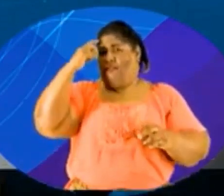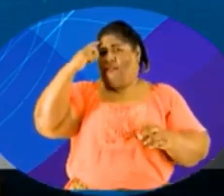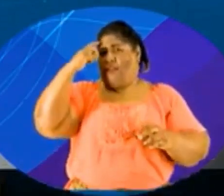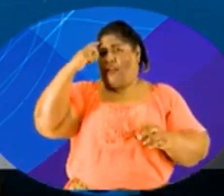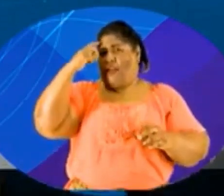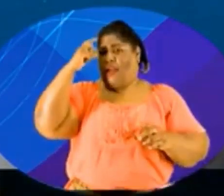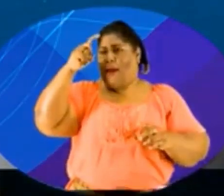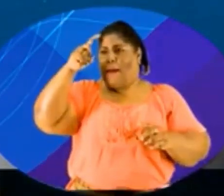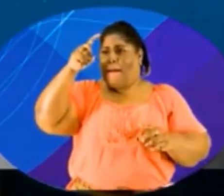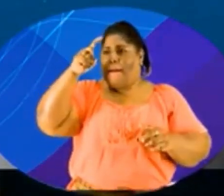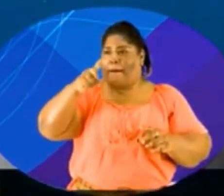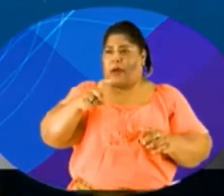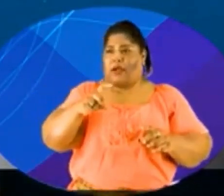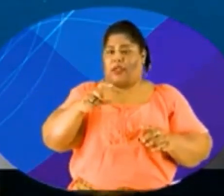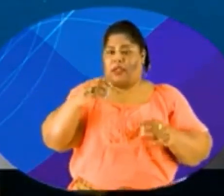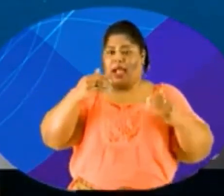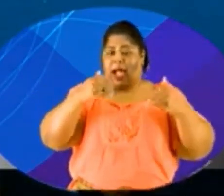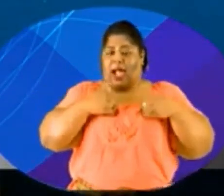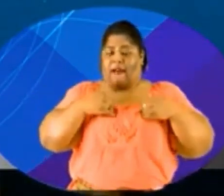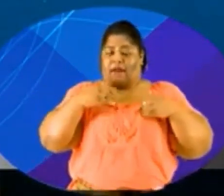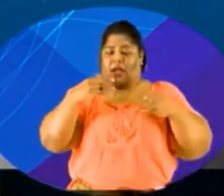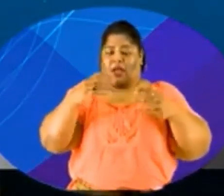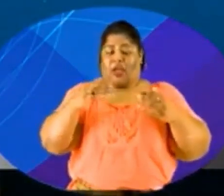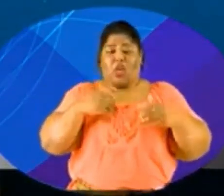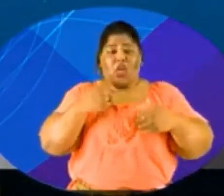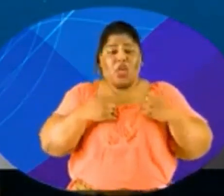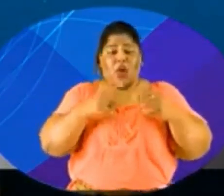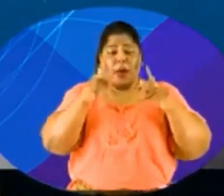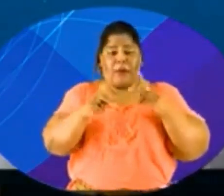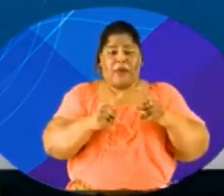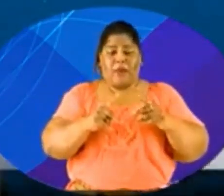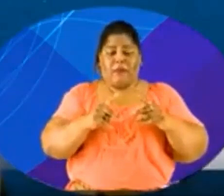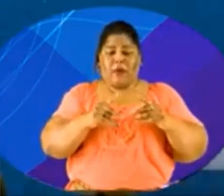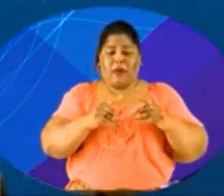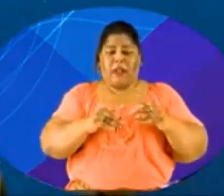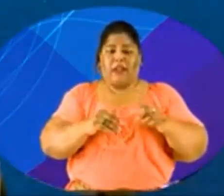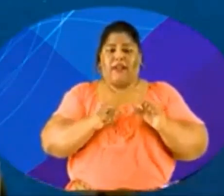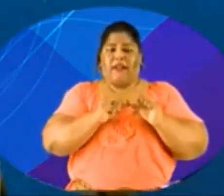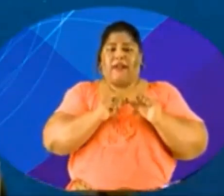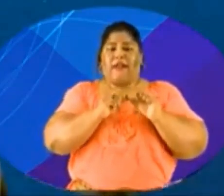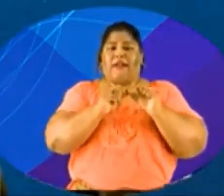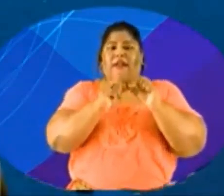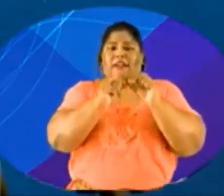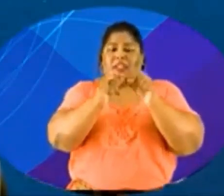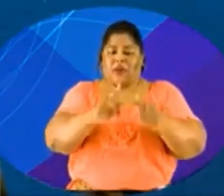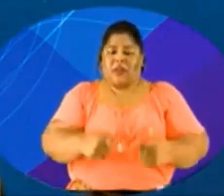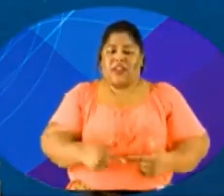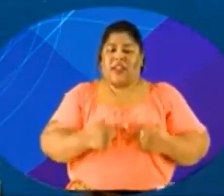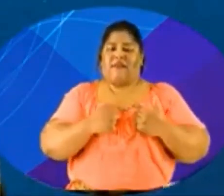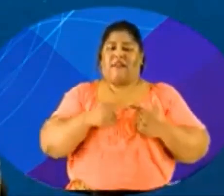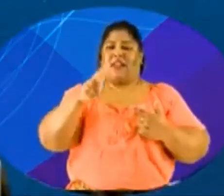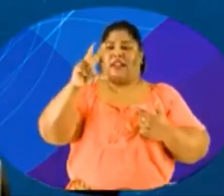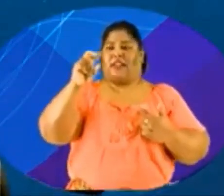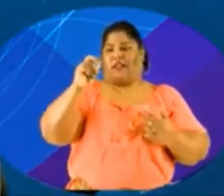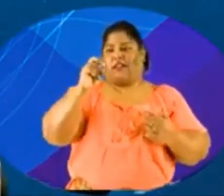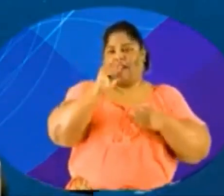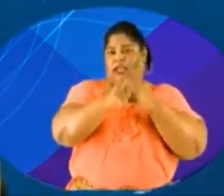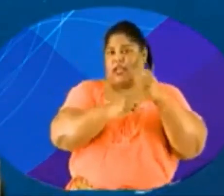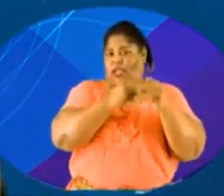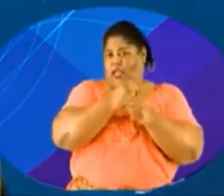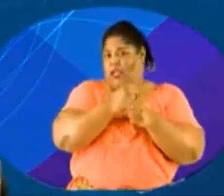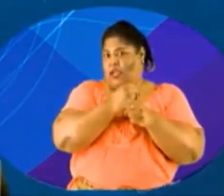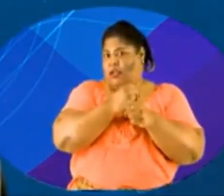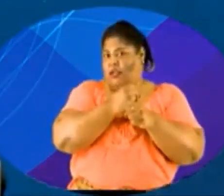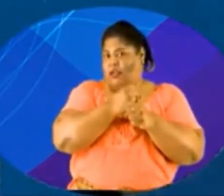youths who will make it to 30 to reach 2030 you know so you need youths you need